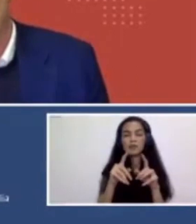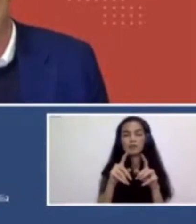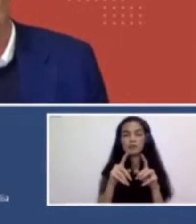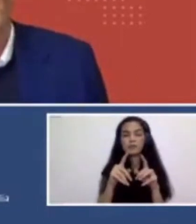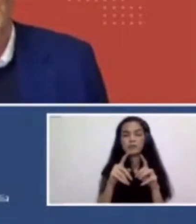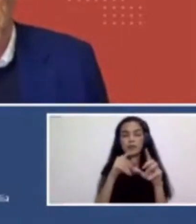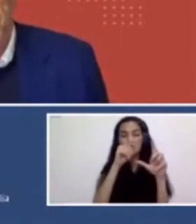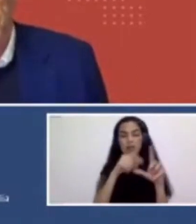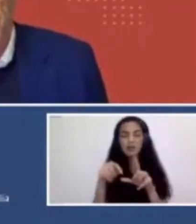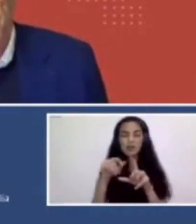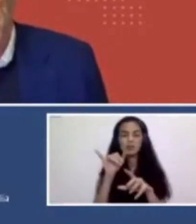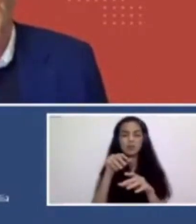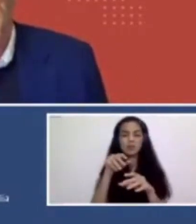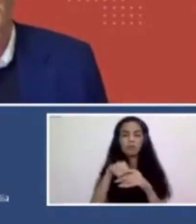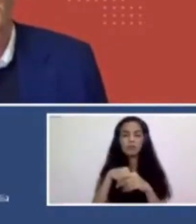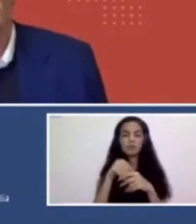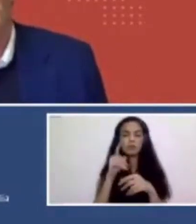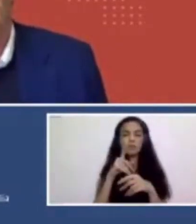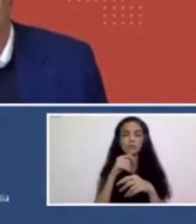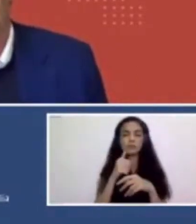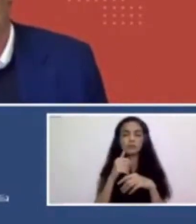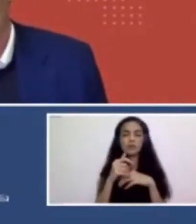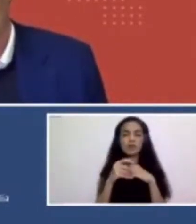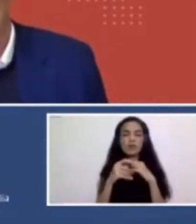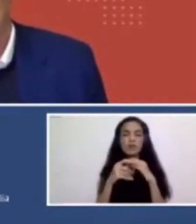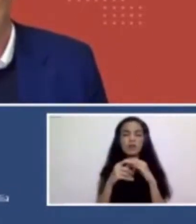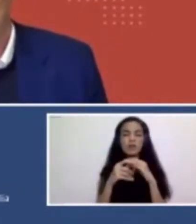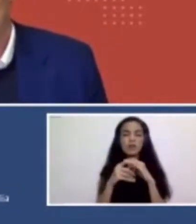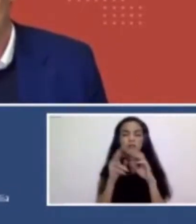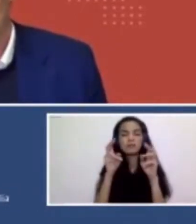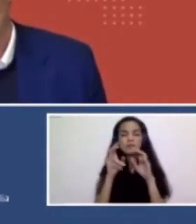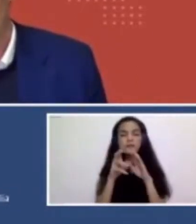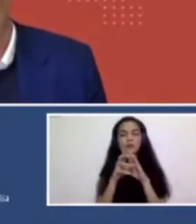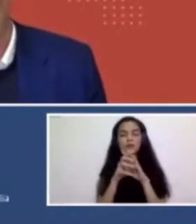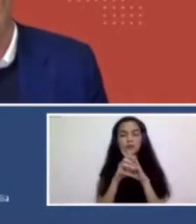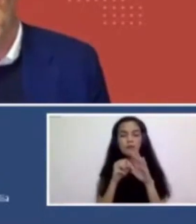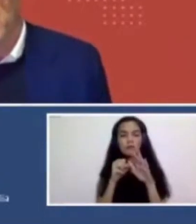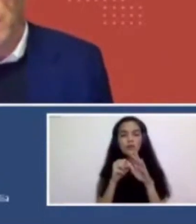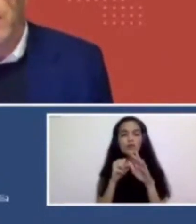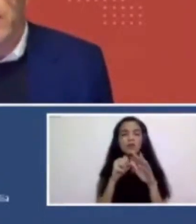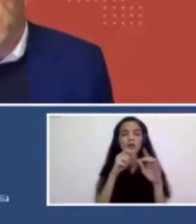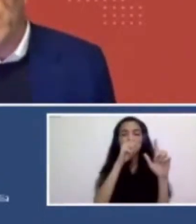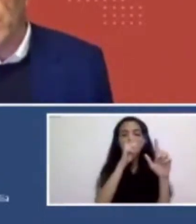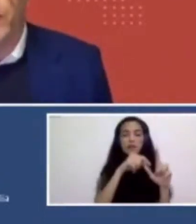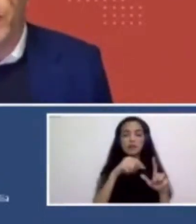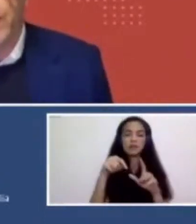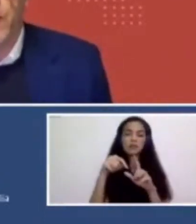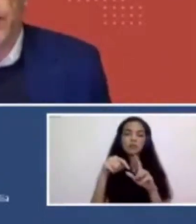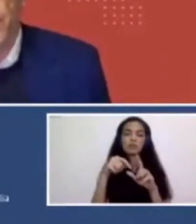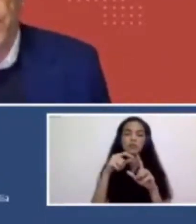skill base of architects in there, because that's what they're used to doing. that's what architects do as a rule, you know, in these large, you know, architecture firms,